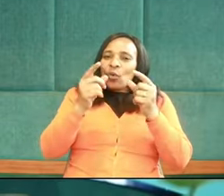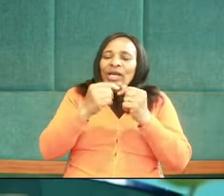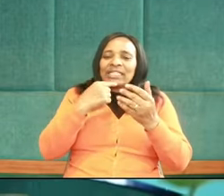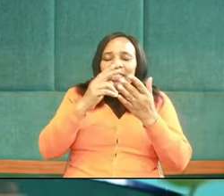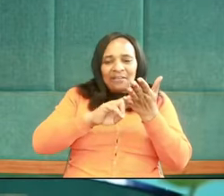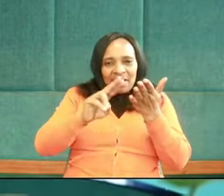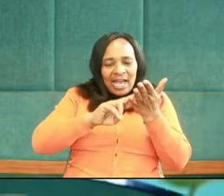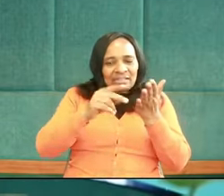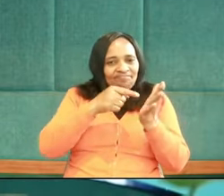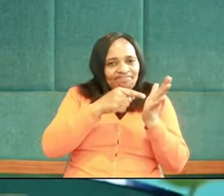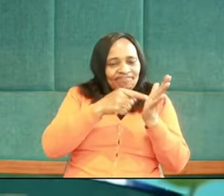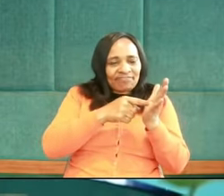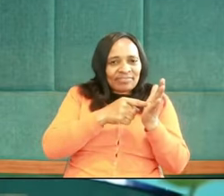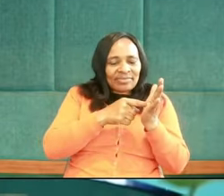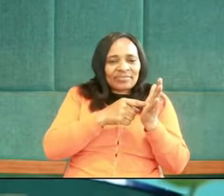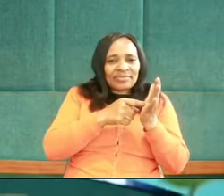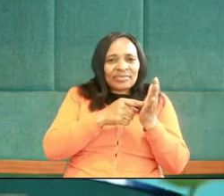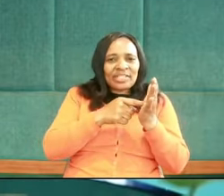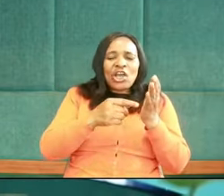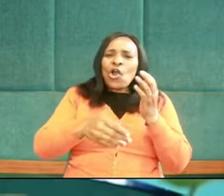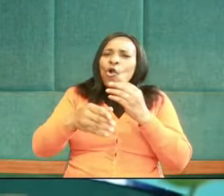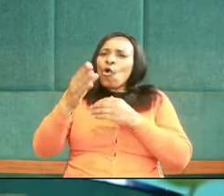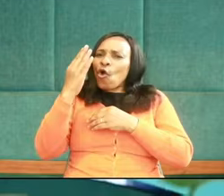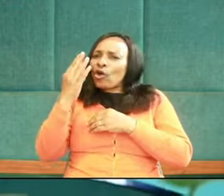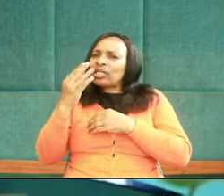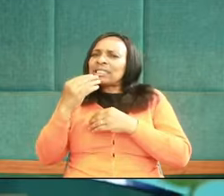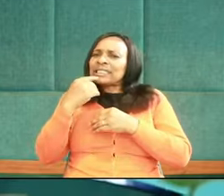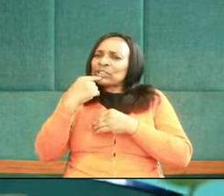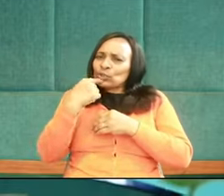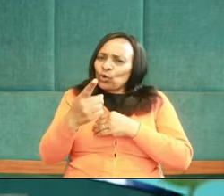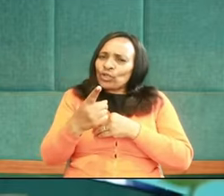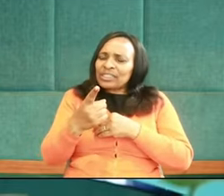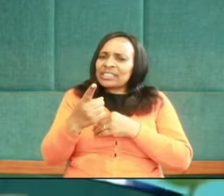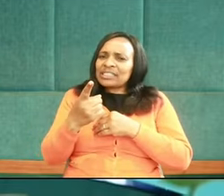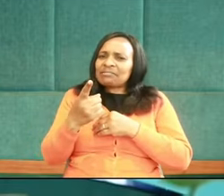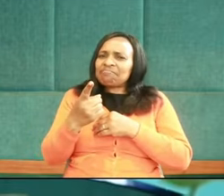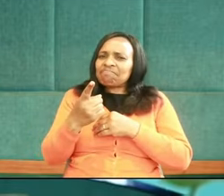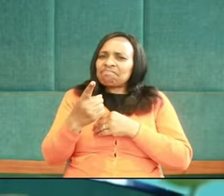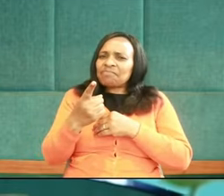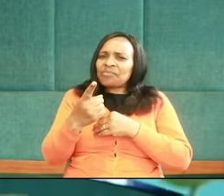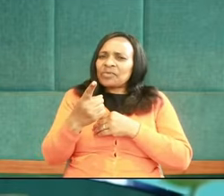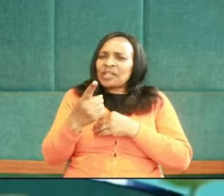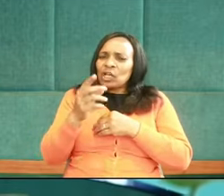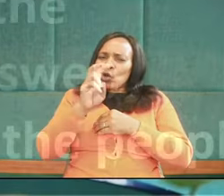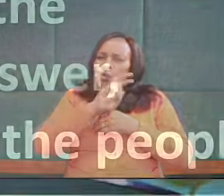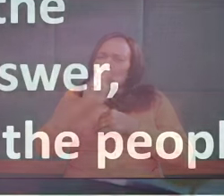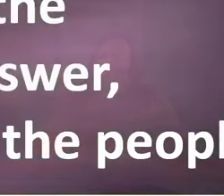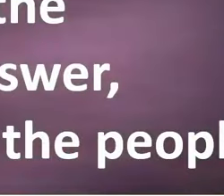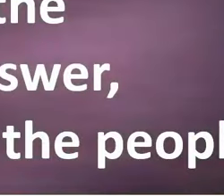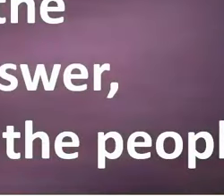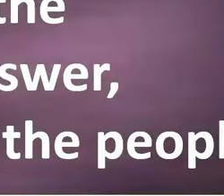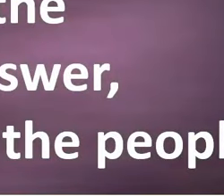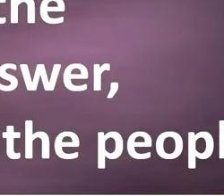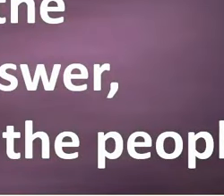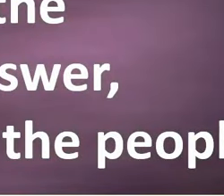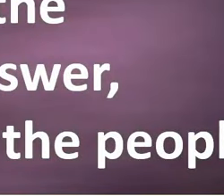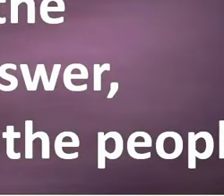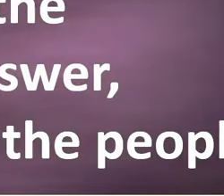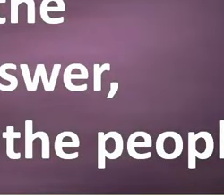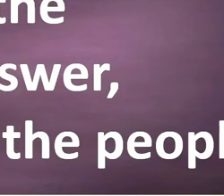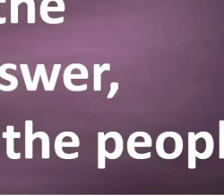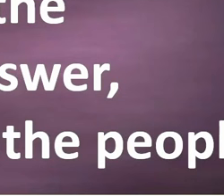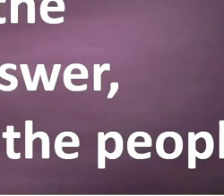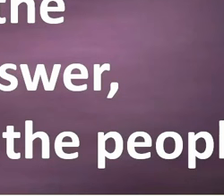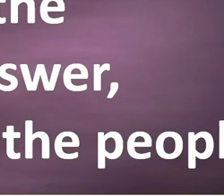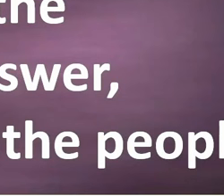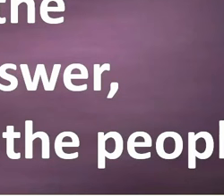The text says, I mean, God, if I told them that he was weary, you know, look at the text. God says, how am I a